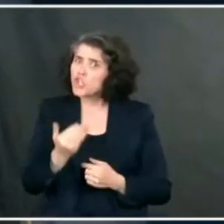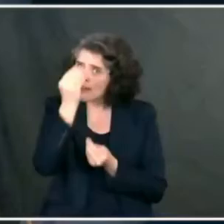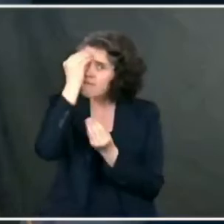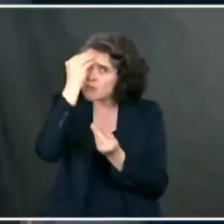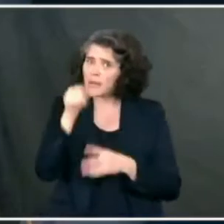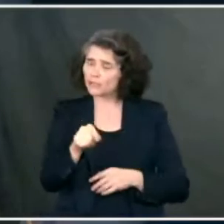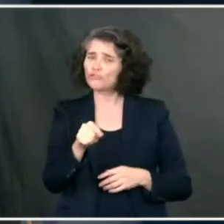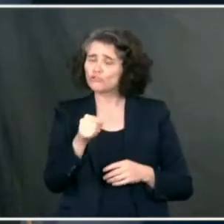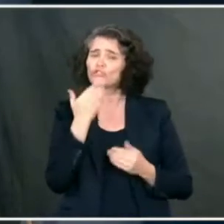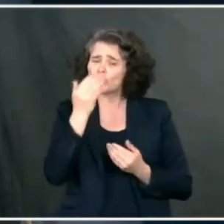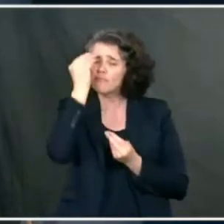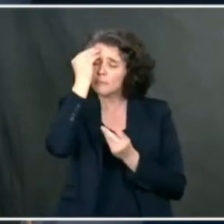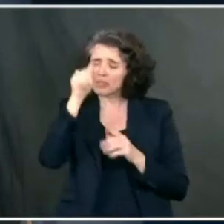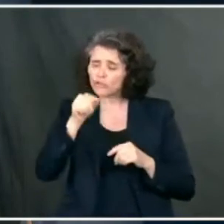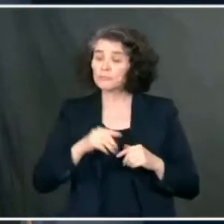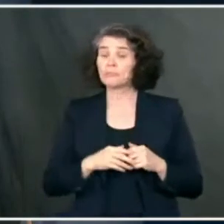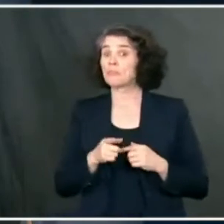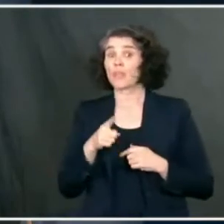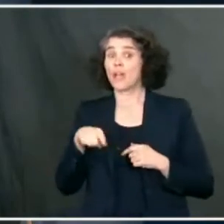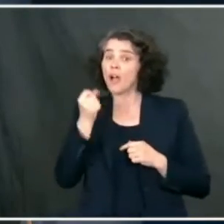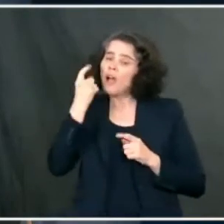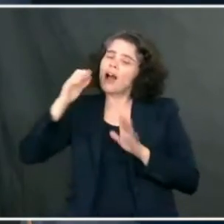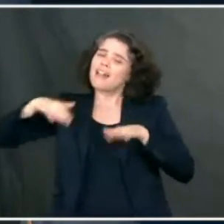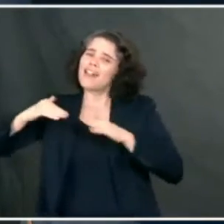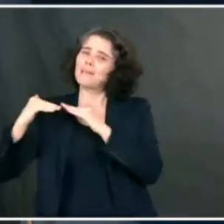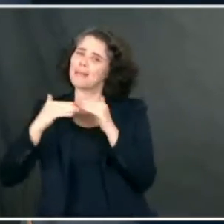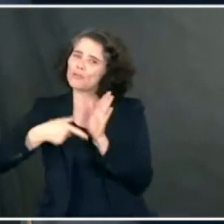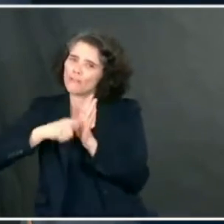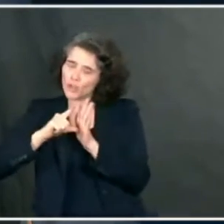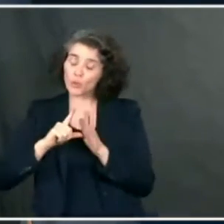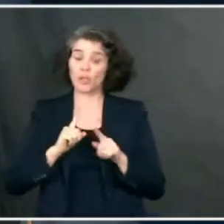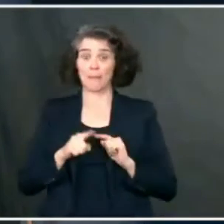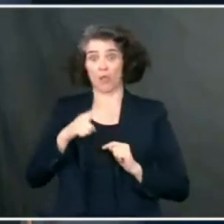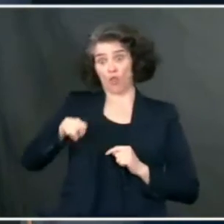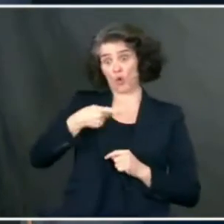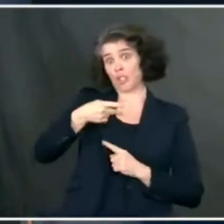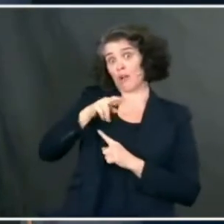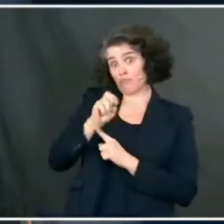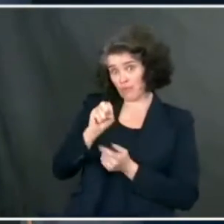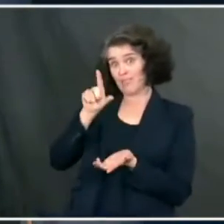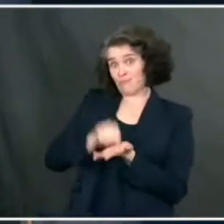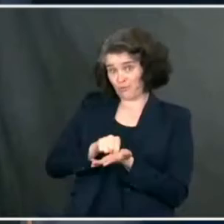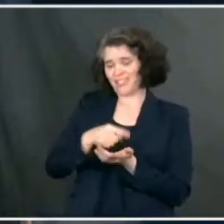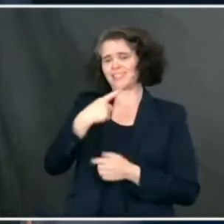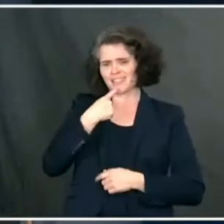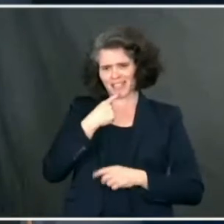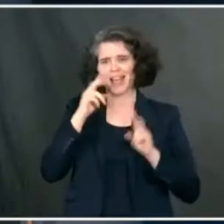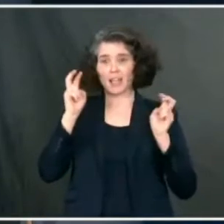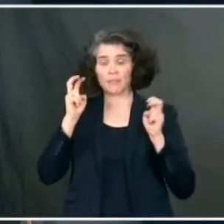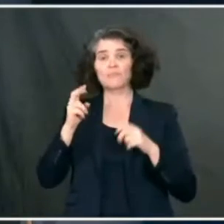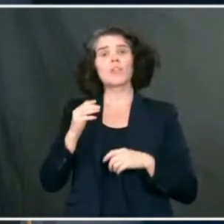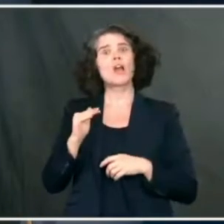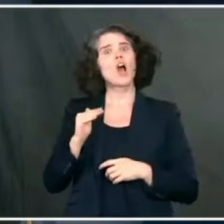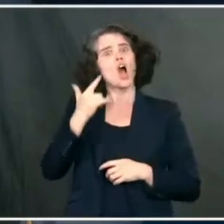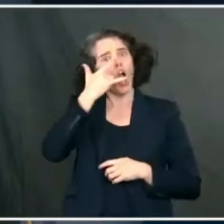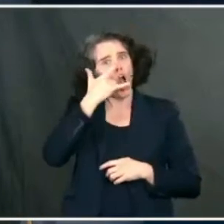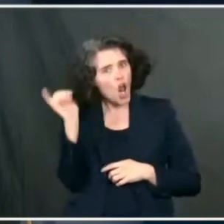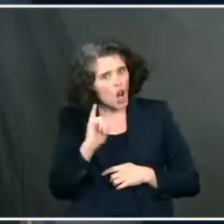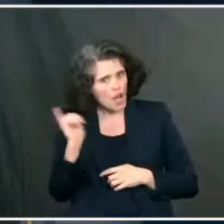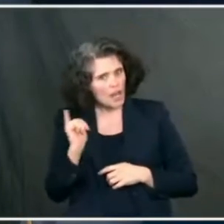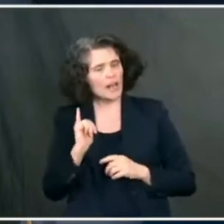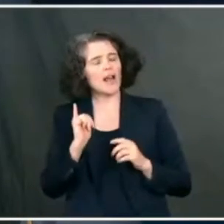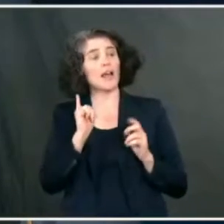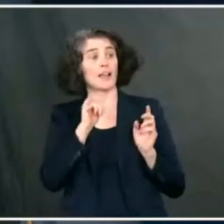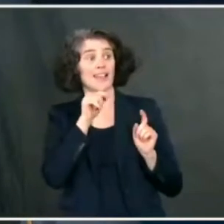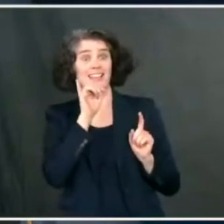what we likely will be seeing is a diminution, more South Africa than UK. UK